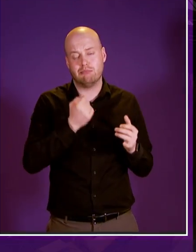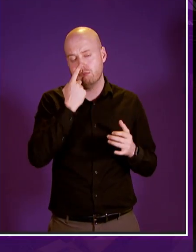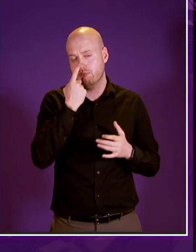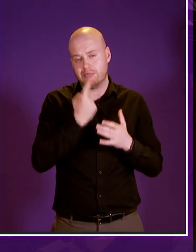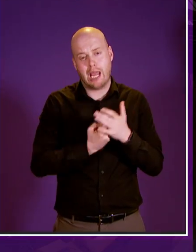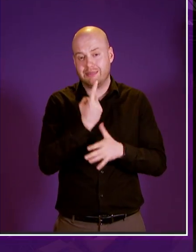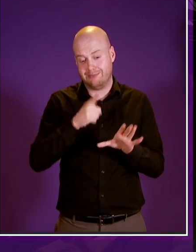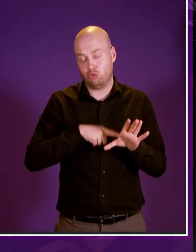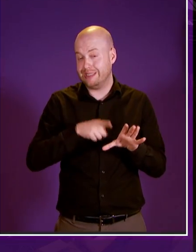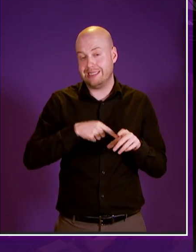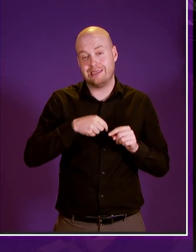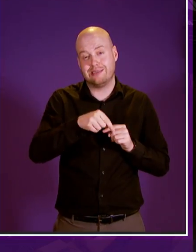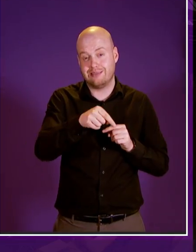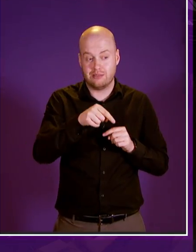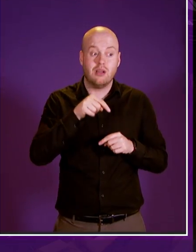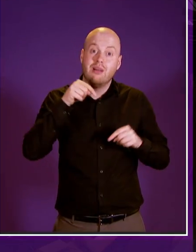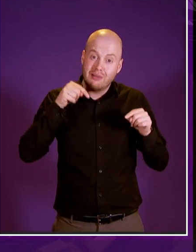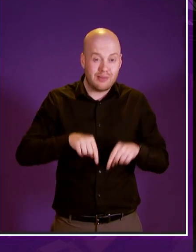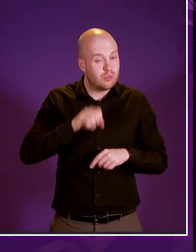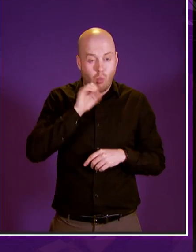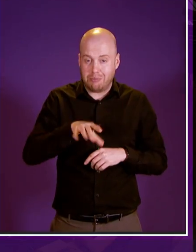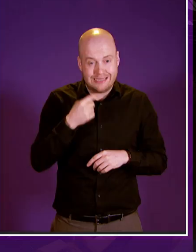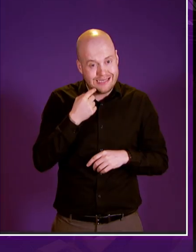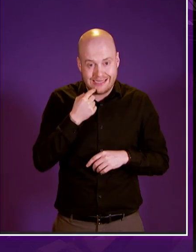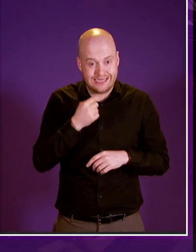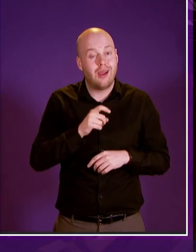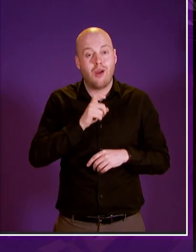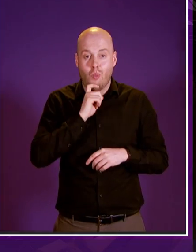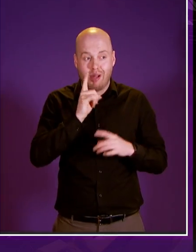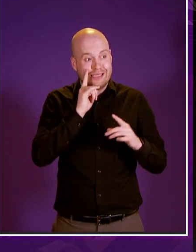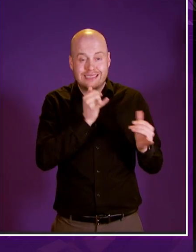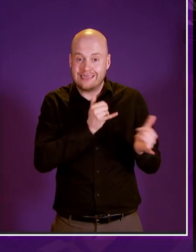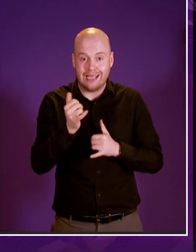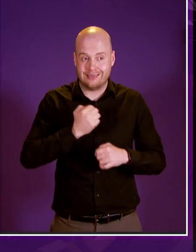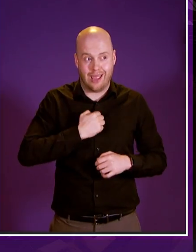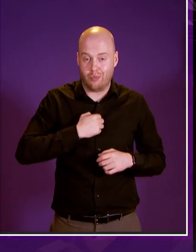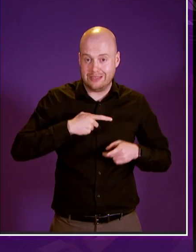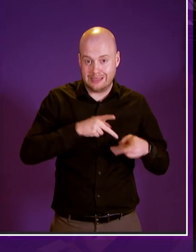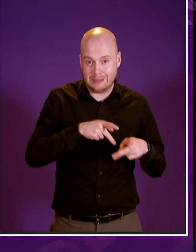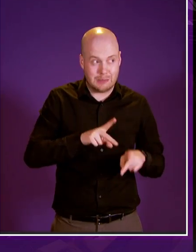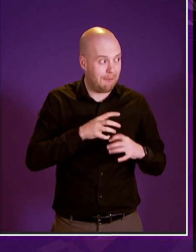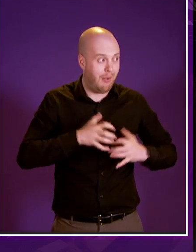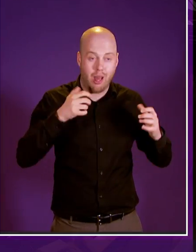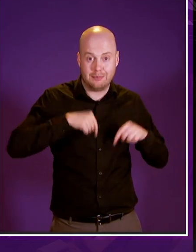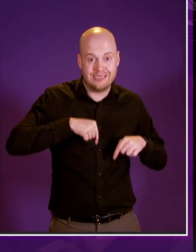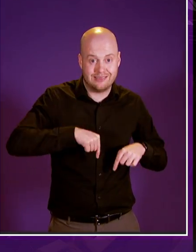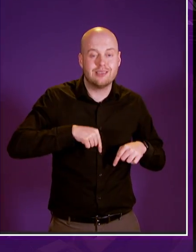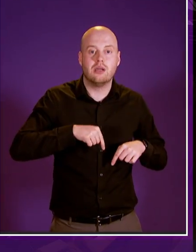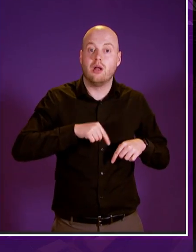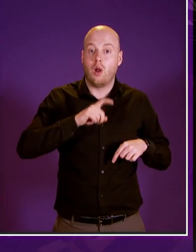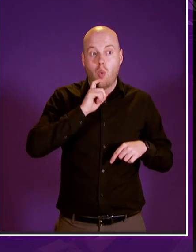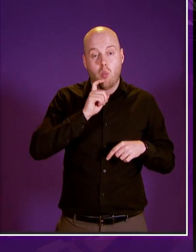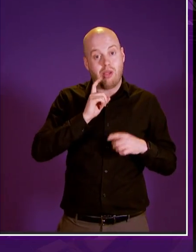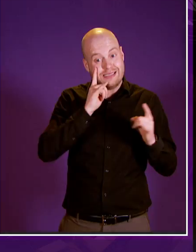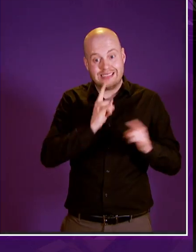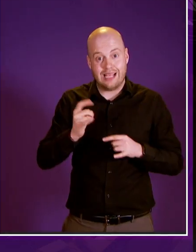it will be a test of the parliamentary system it will be a test to individual politicians as to whether we are up for the job